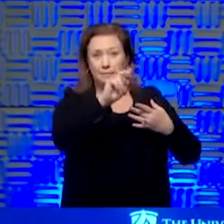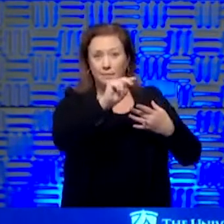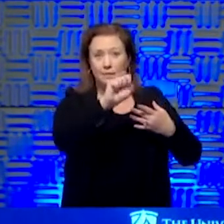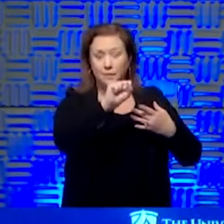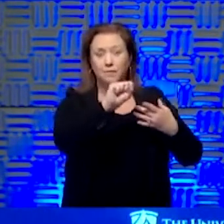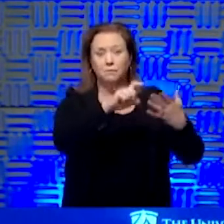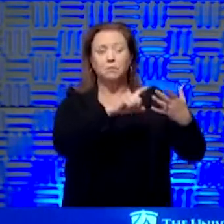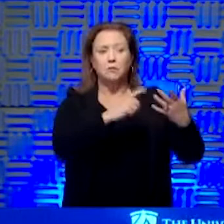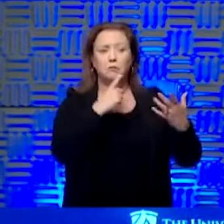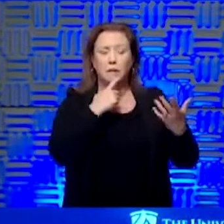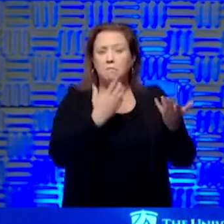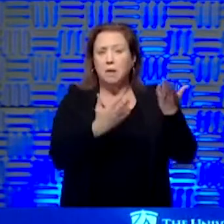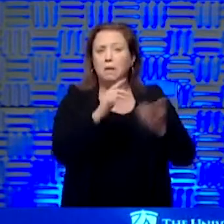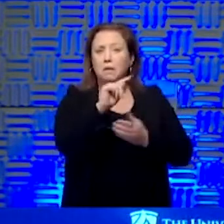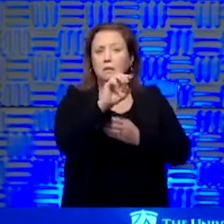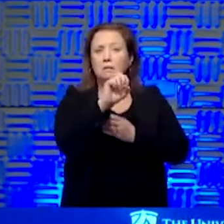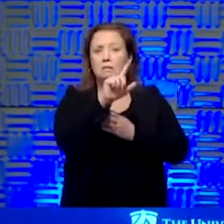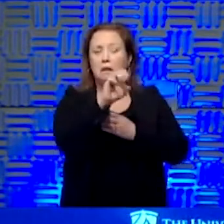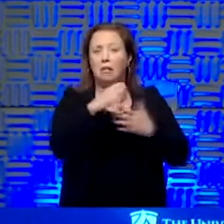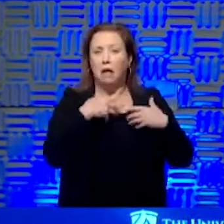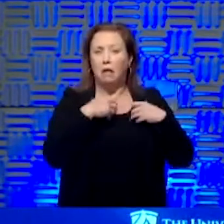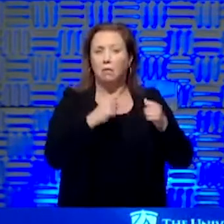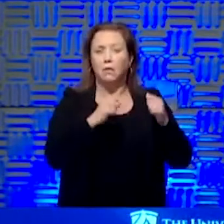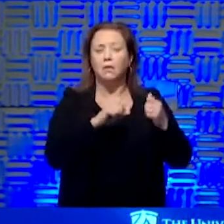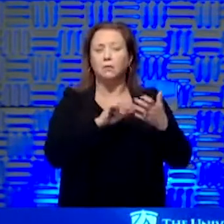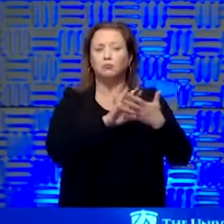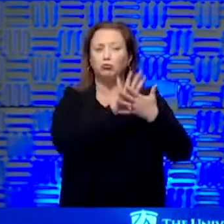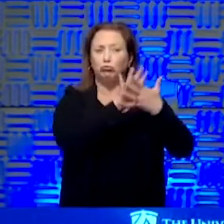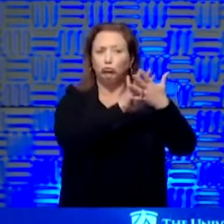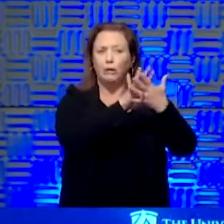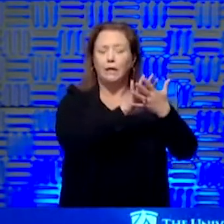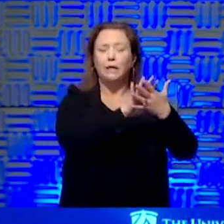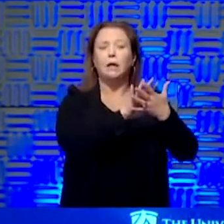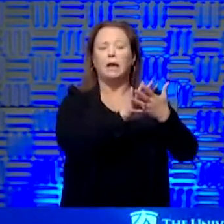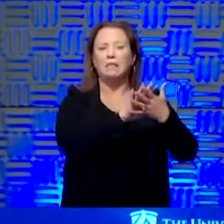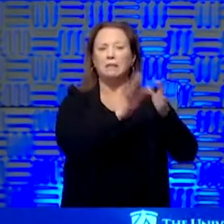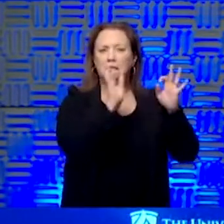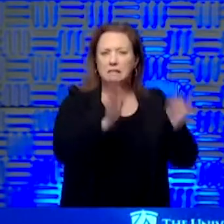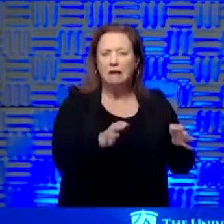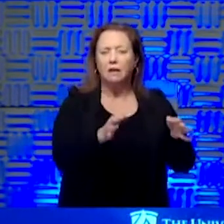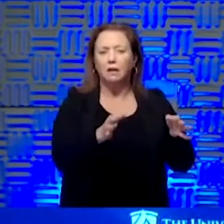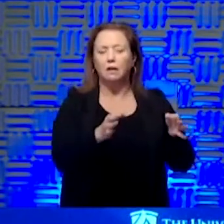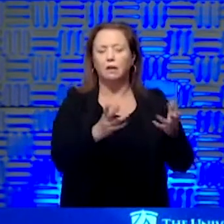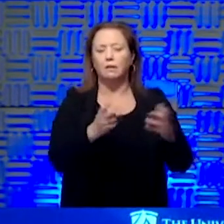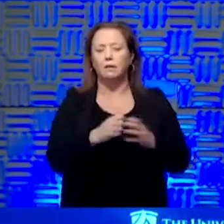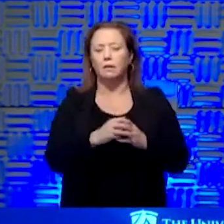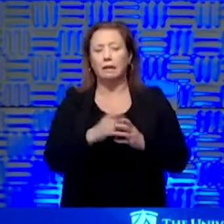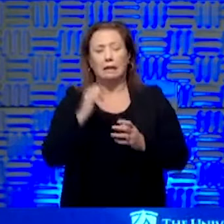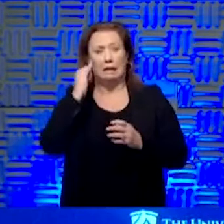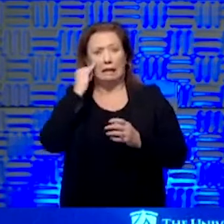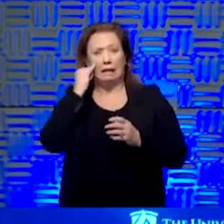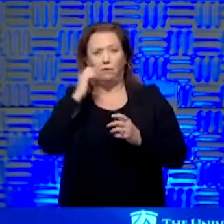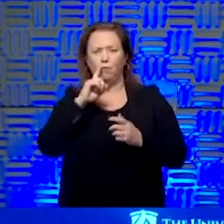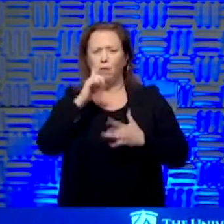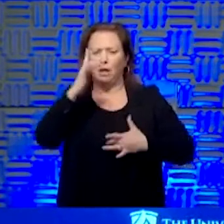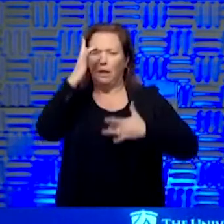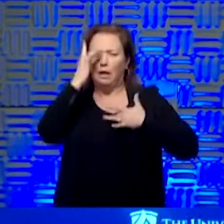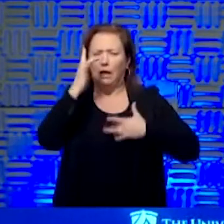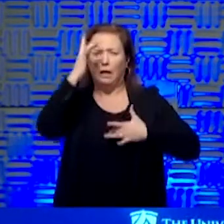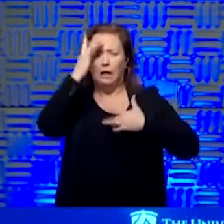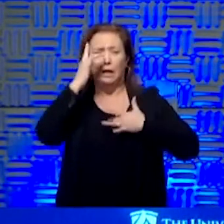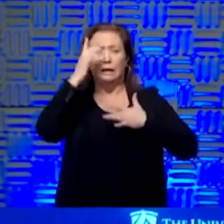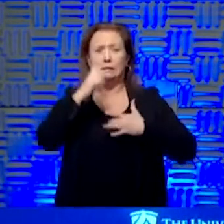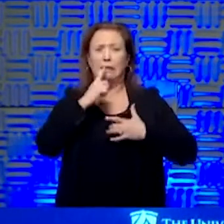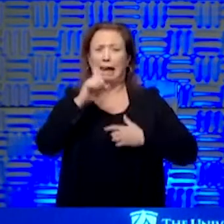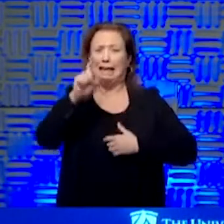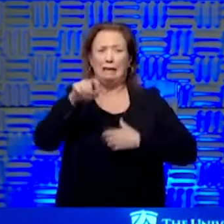start with the telehealth as a screening visit and then make a decision on what to go from there. clearly, if you're acutely ill and you think,